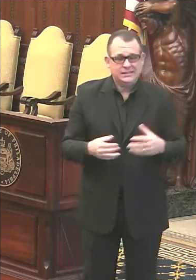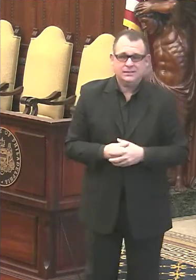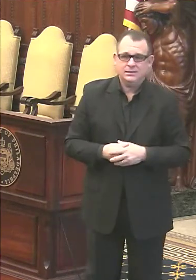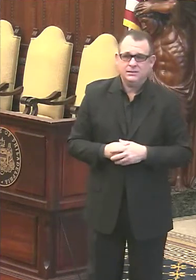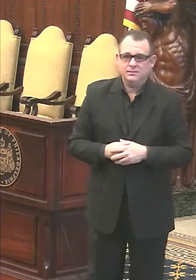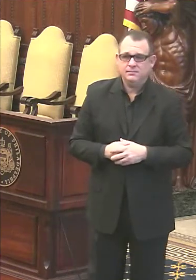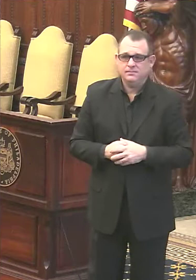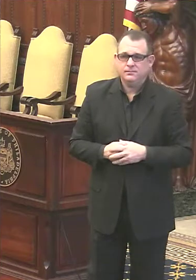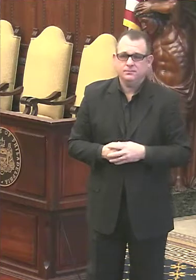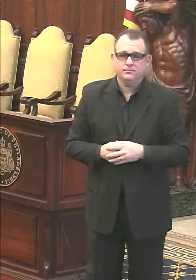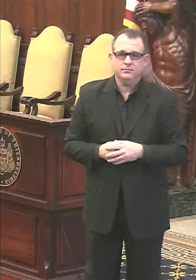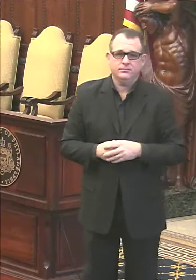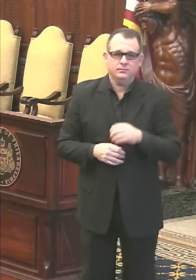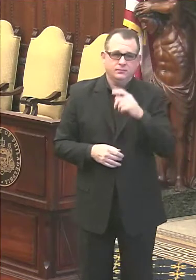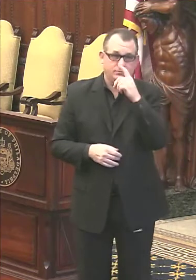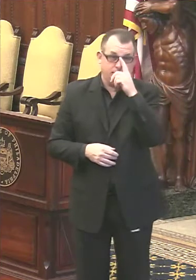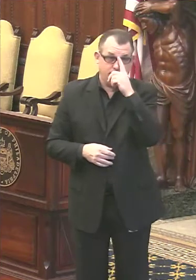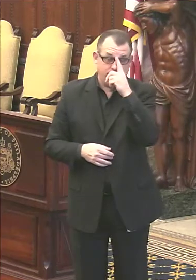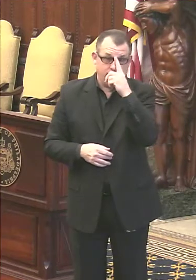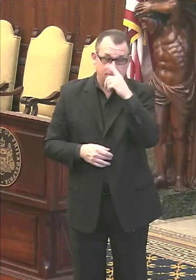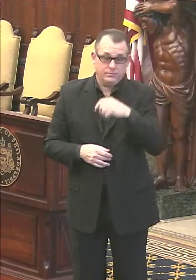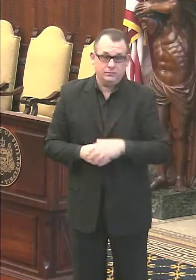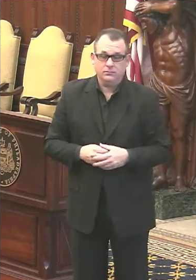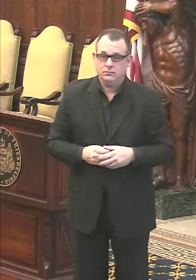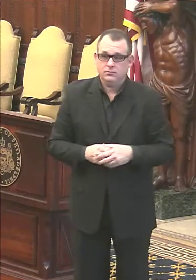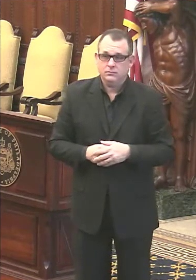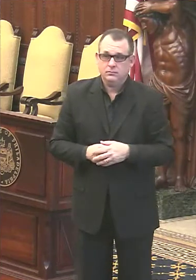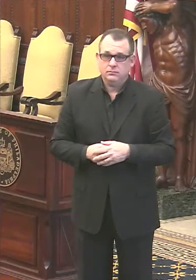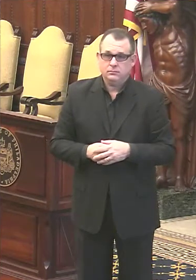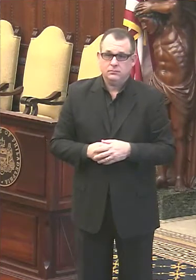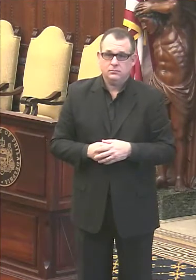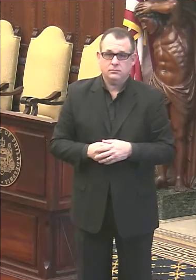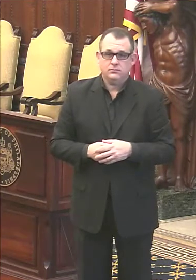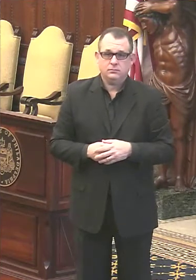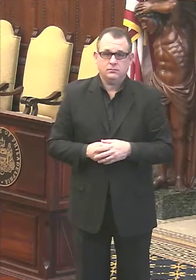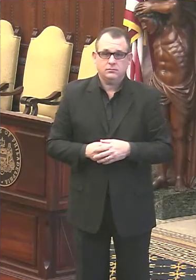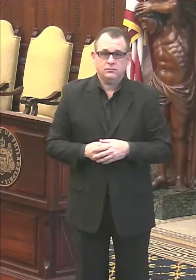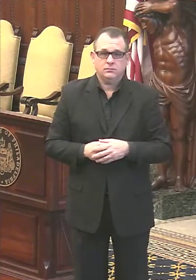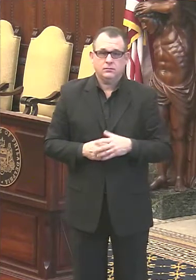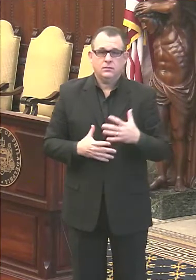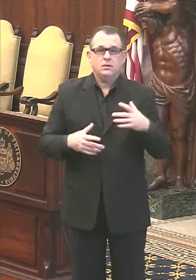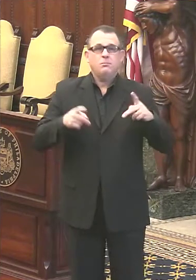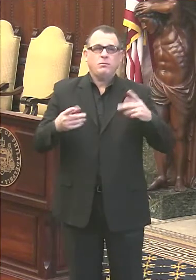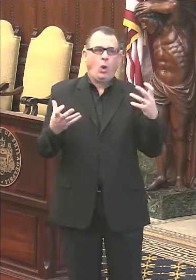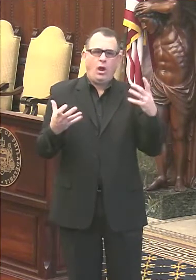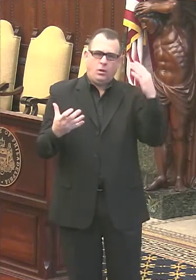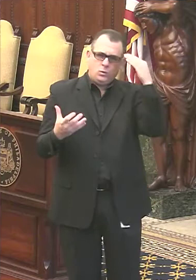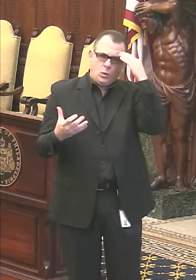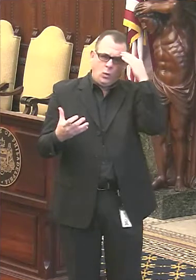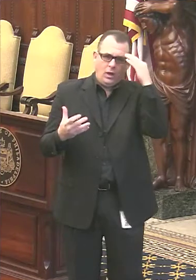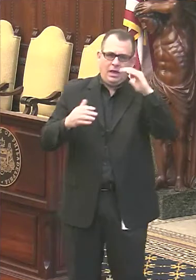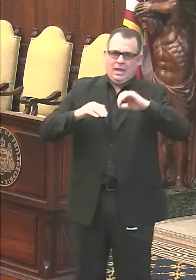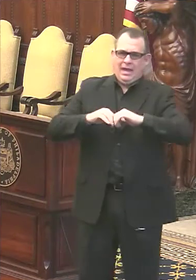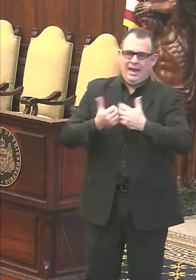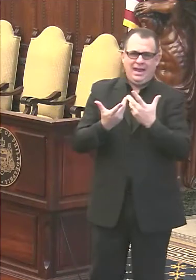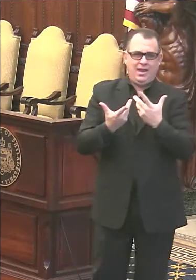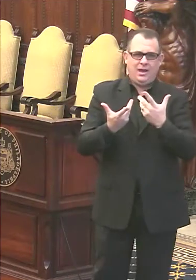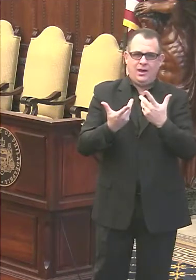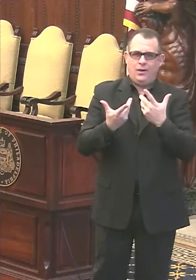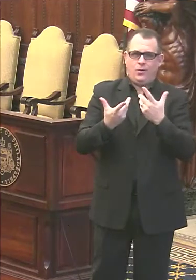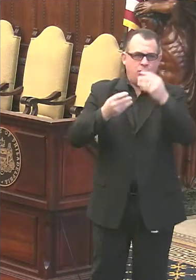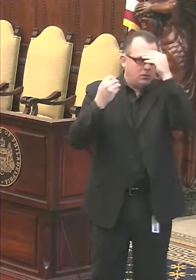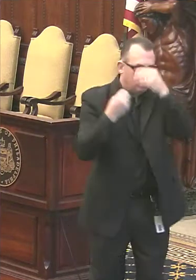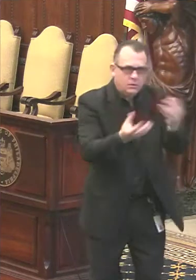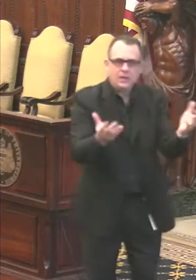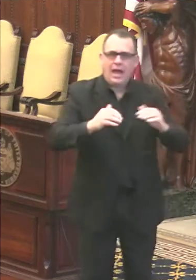Now, we know that many people are interested in getting this vaccine, and people want to know how they can be notified when their priority group is reached